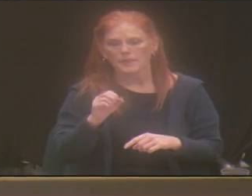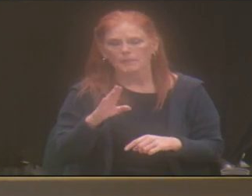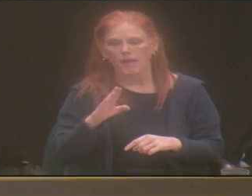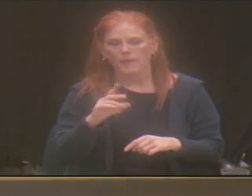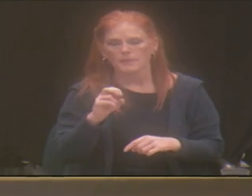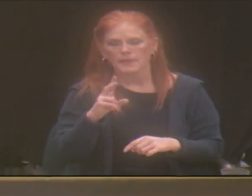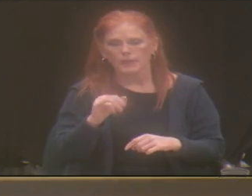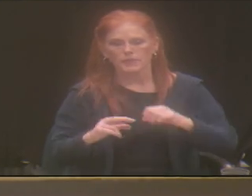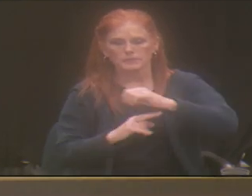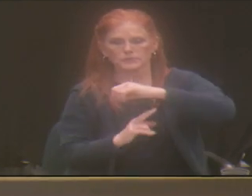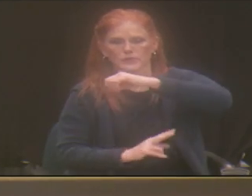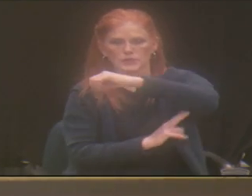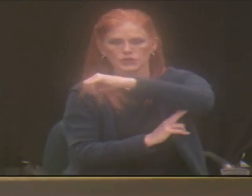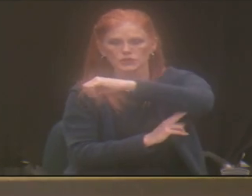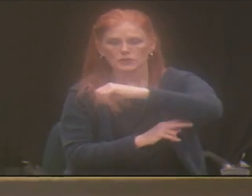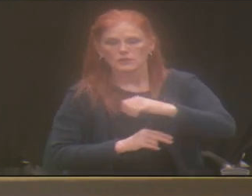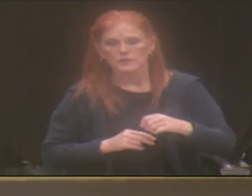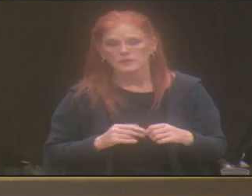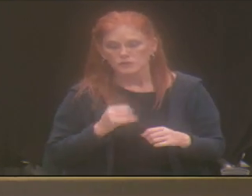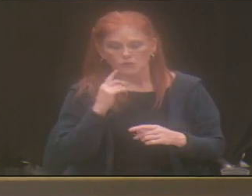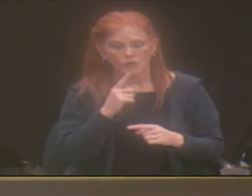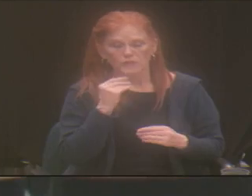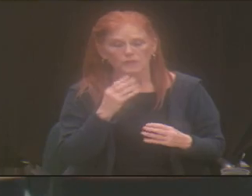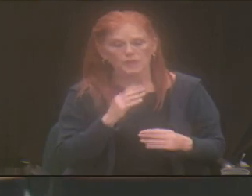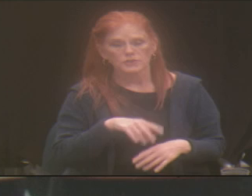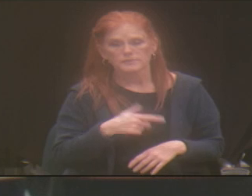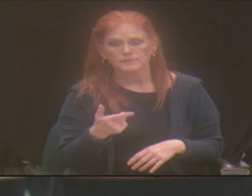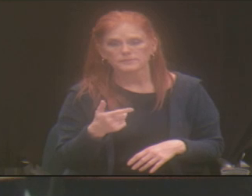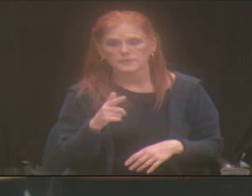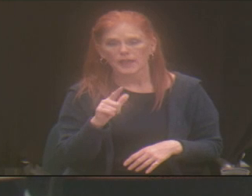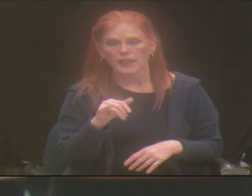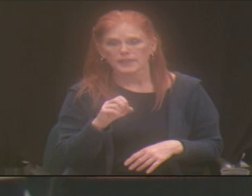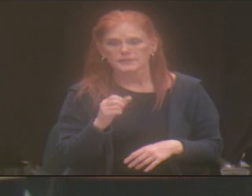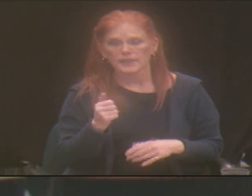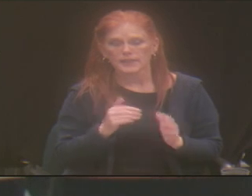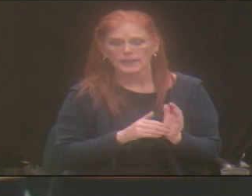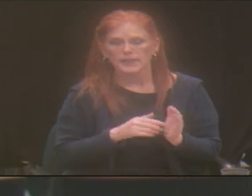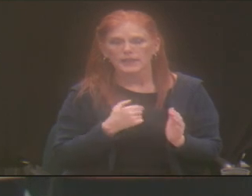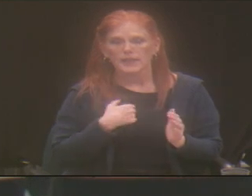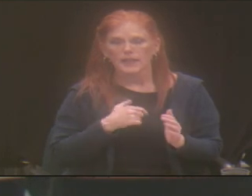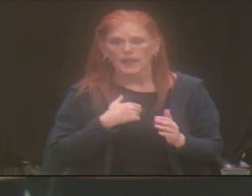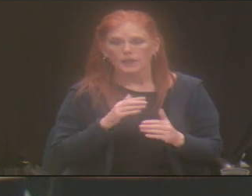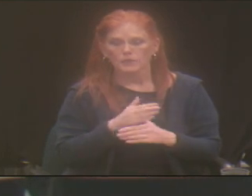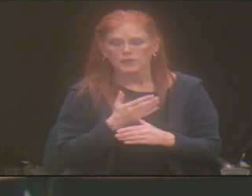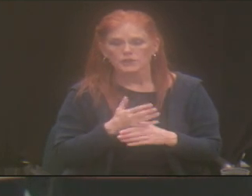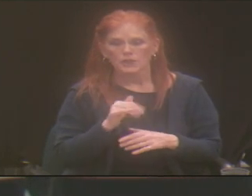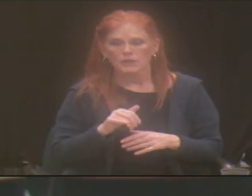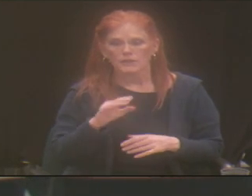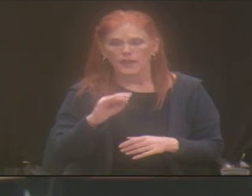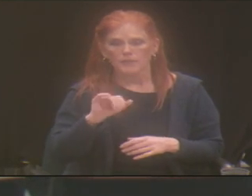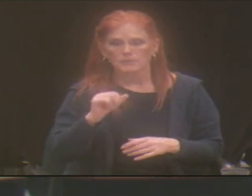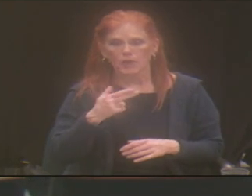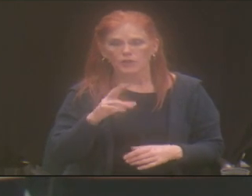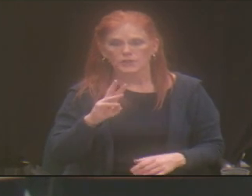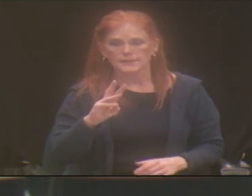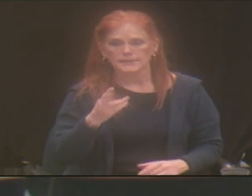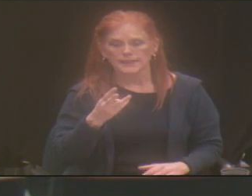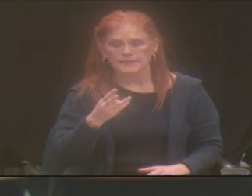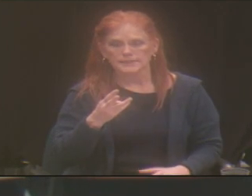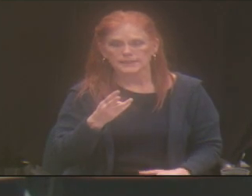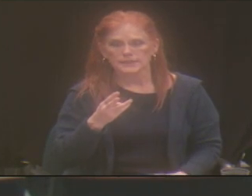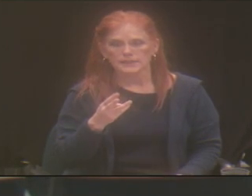for your information. Thank you. I would like to share that March 6th